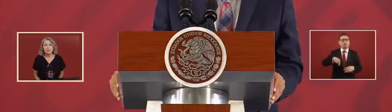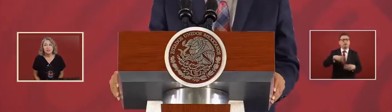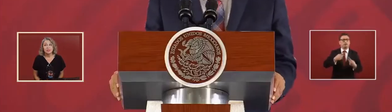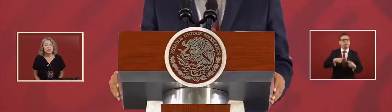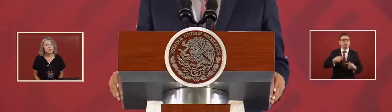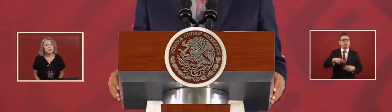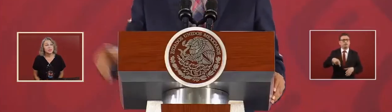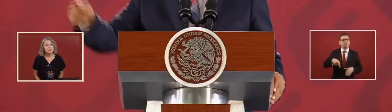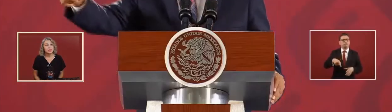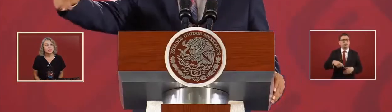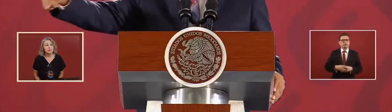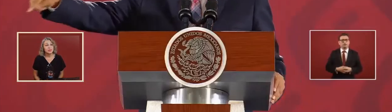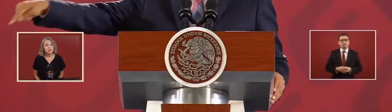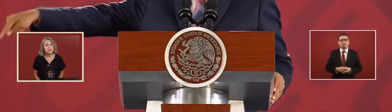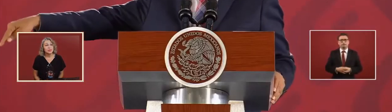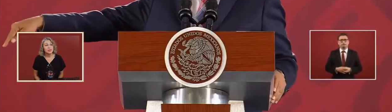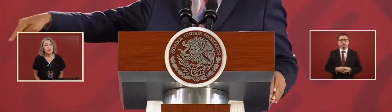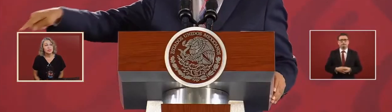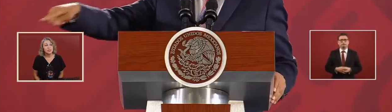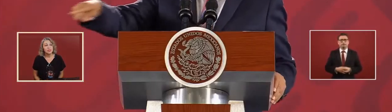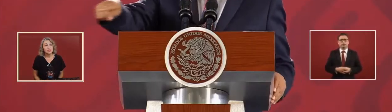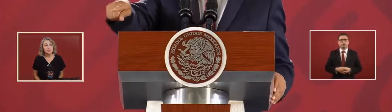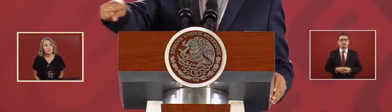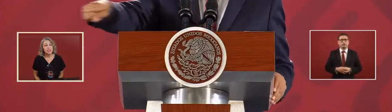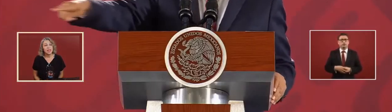Those that had employees.